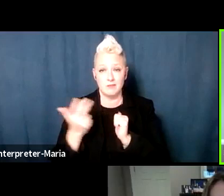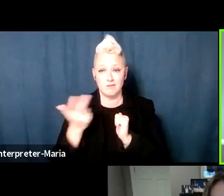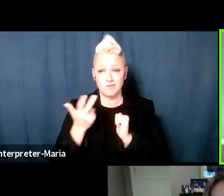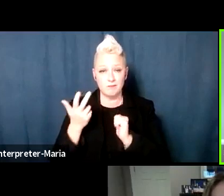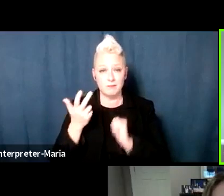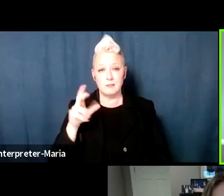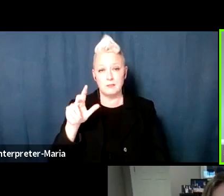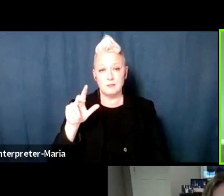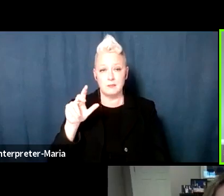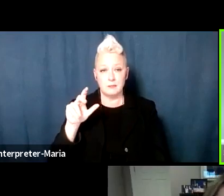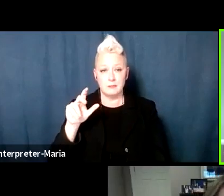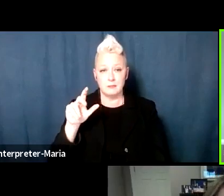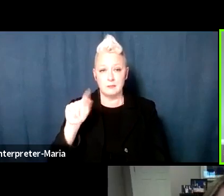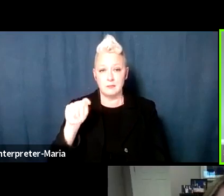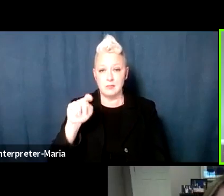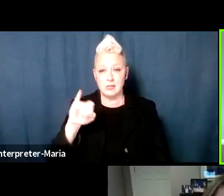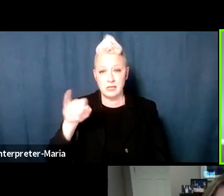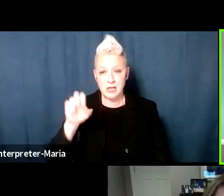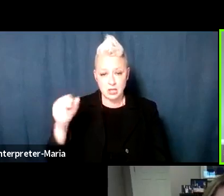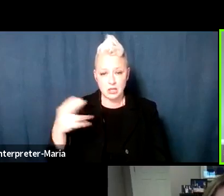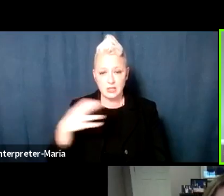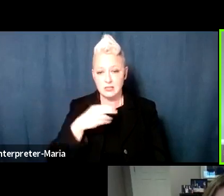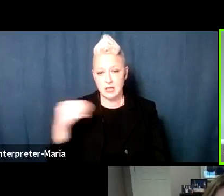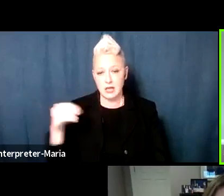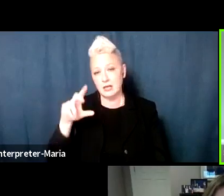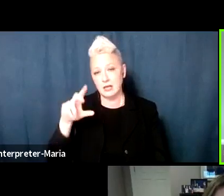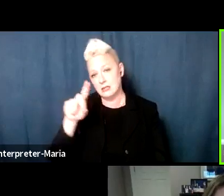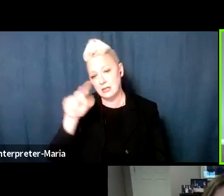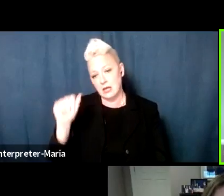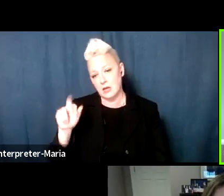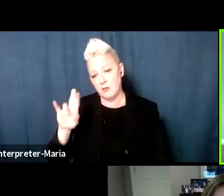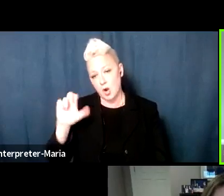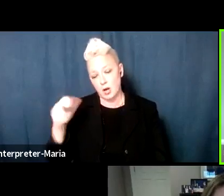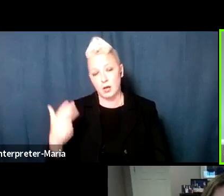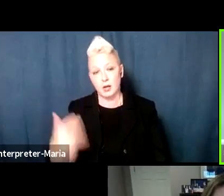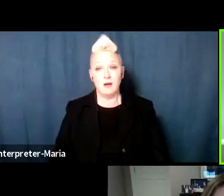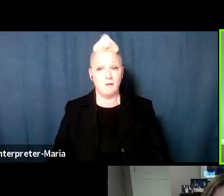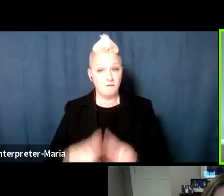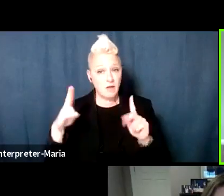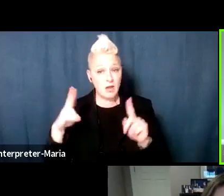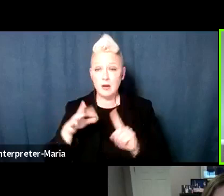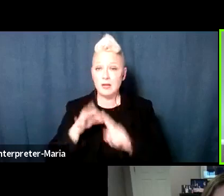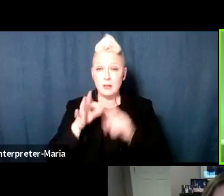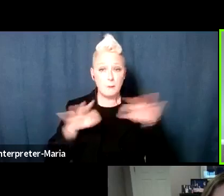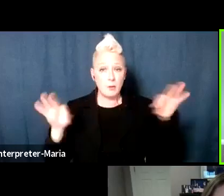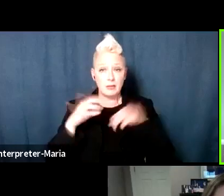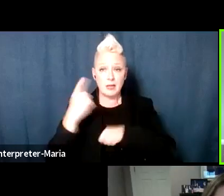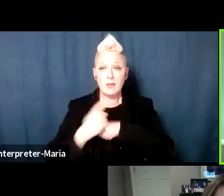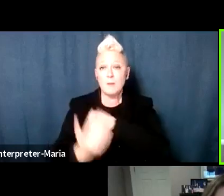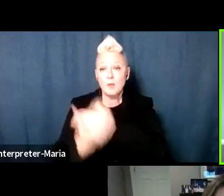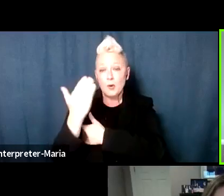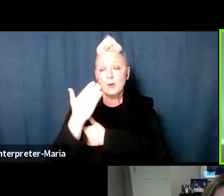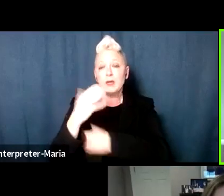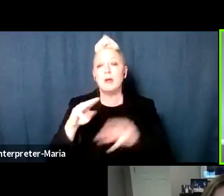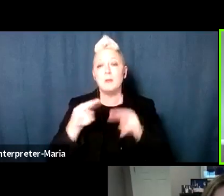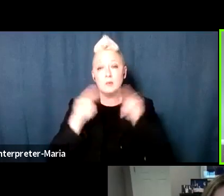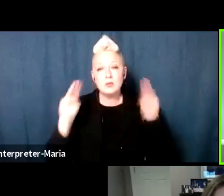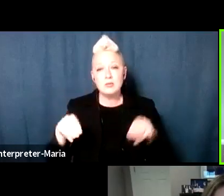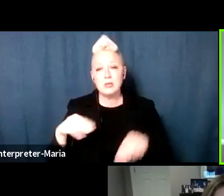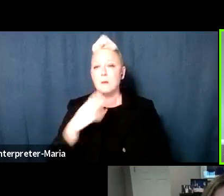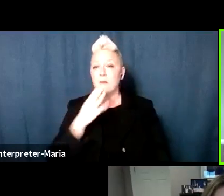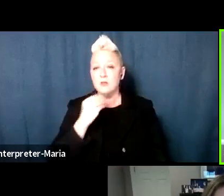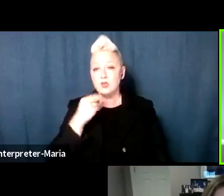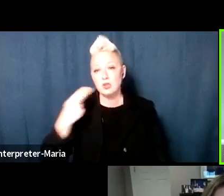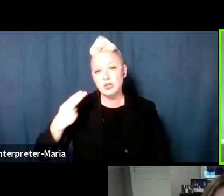So, you know, I think we're having this discussion on a very auspicious day. spent the morning at the Museum of Jewish Heritage because Governor